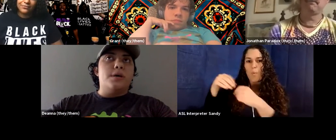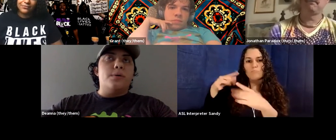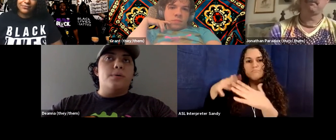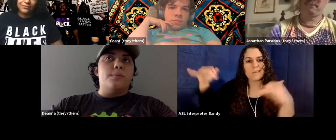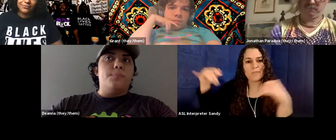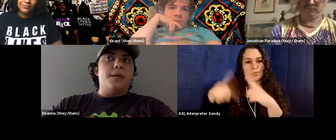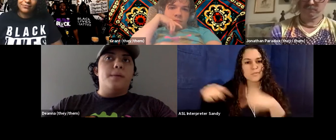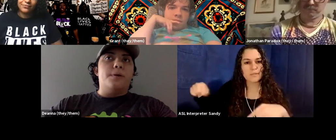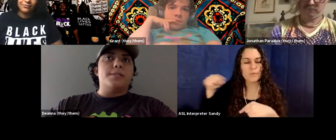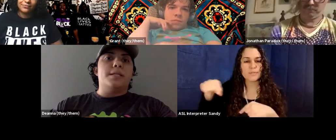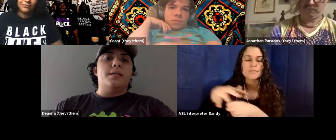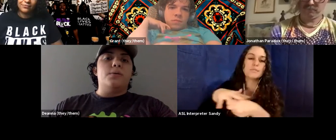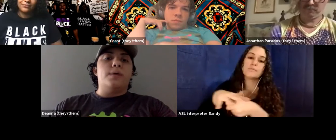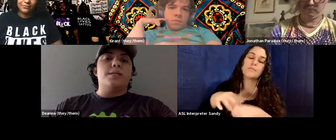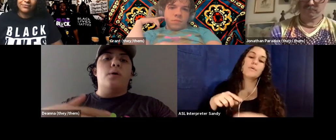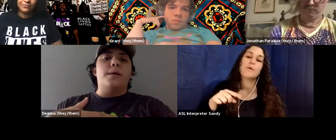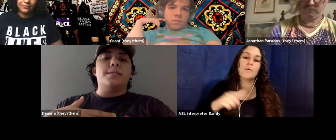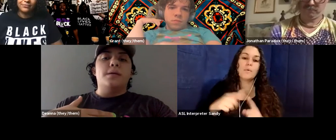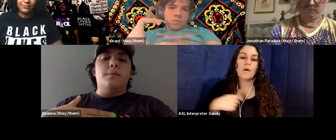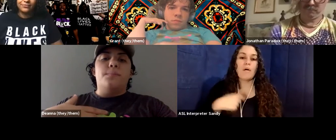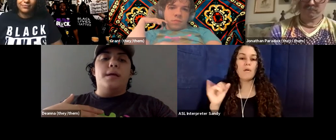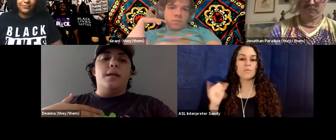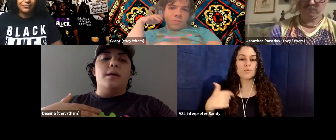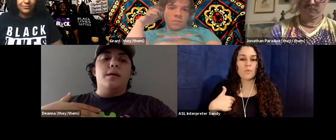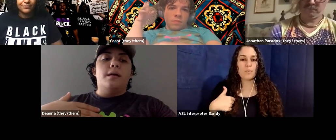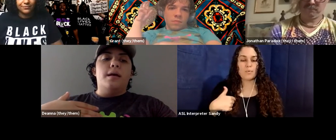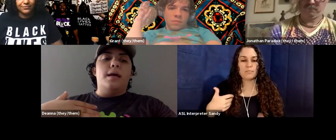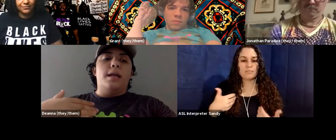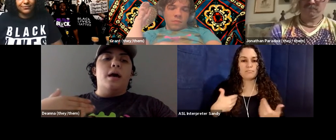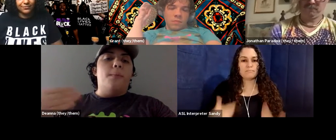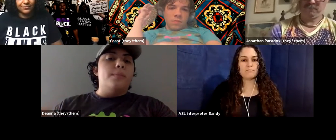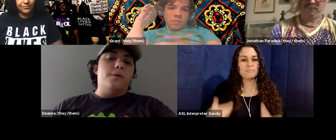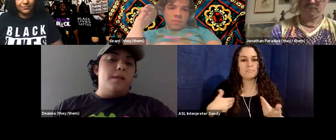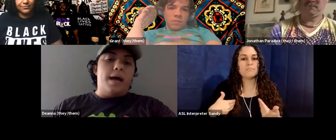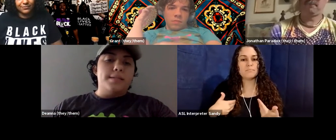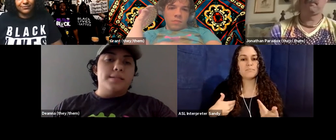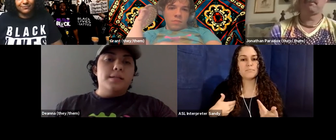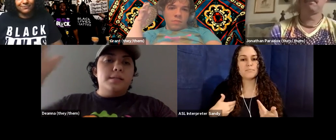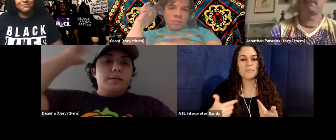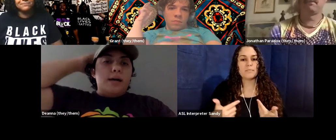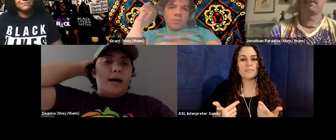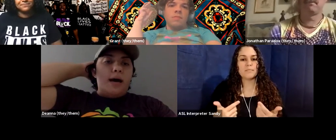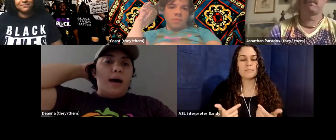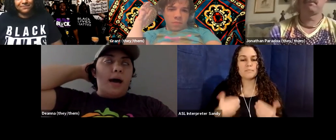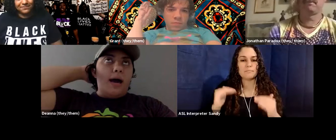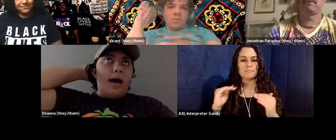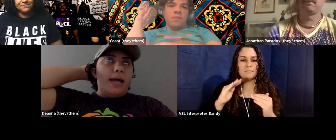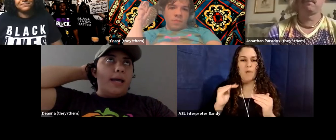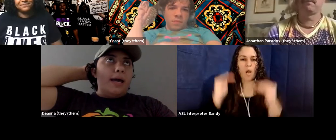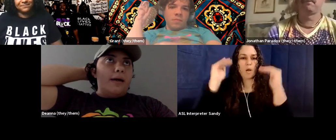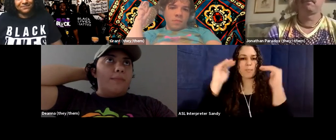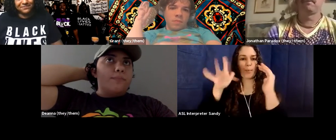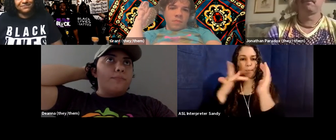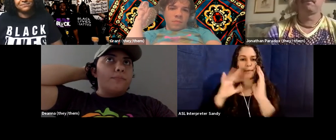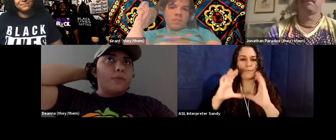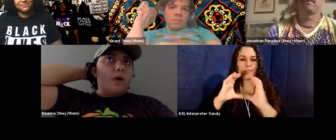also being a person who has always been in upper middle class. I,